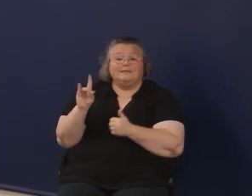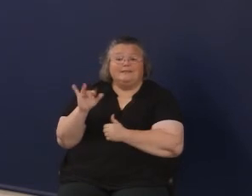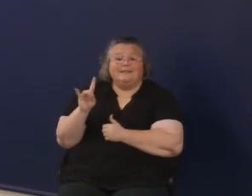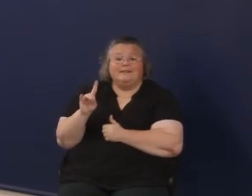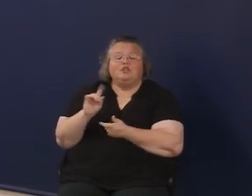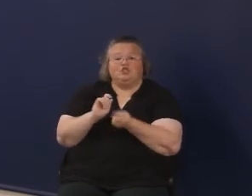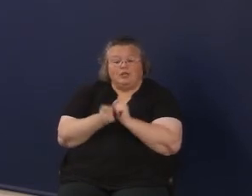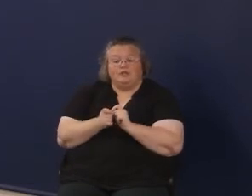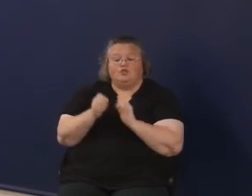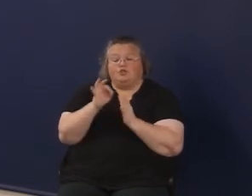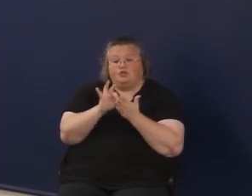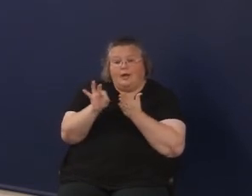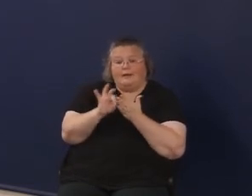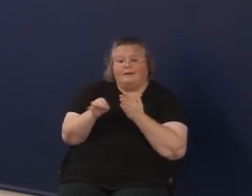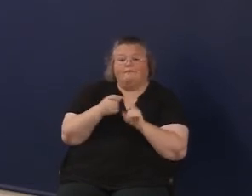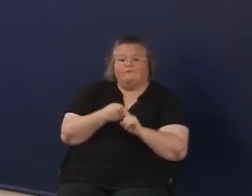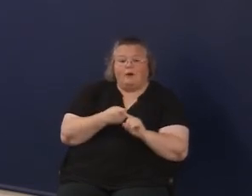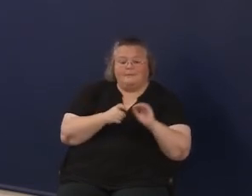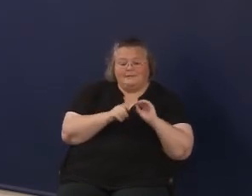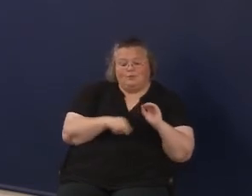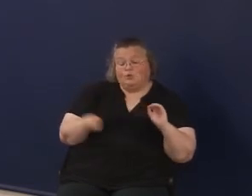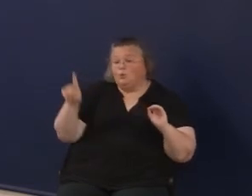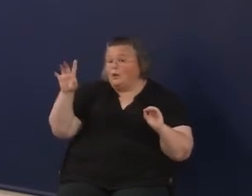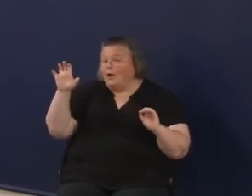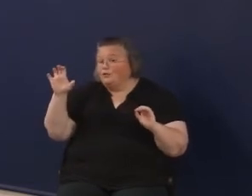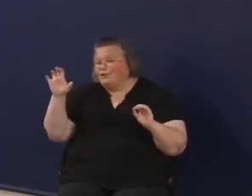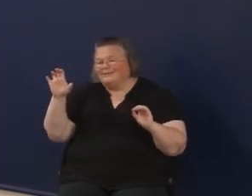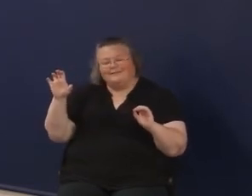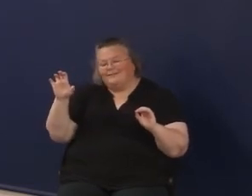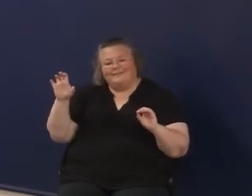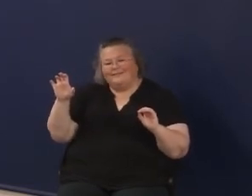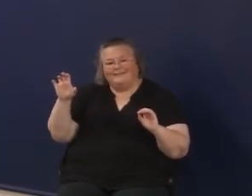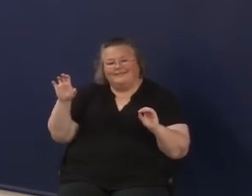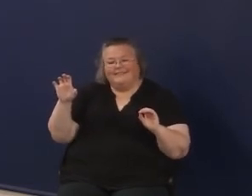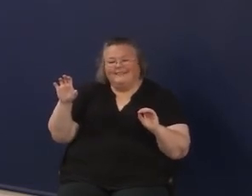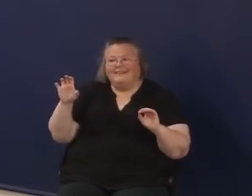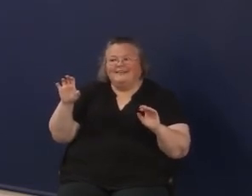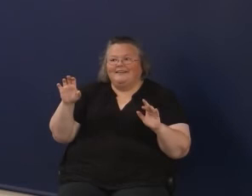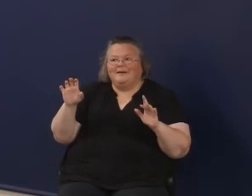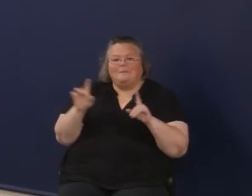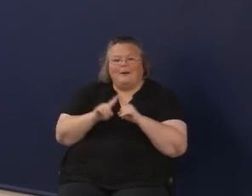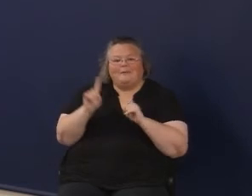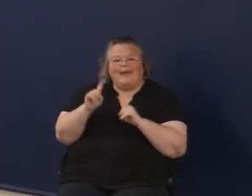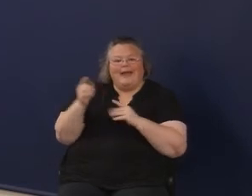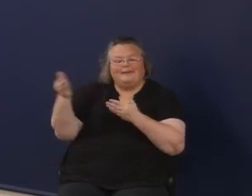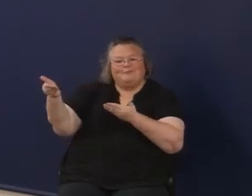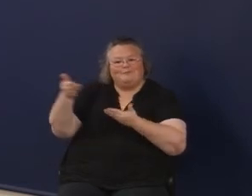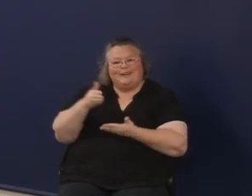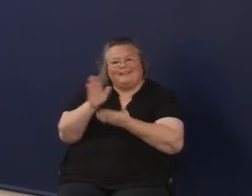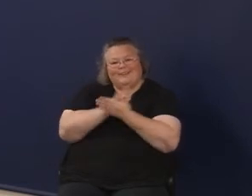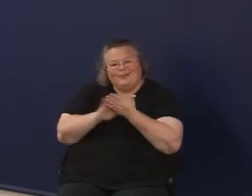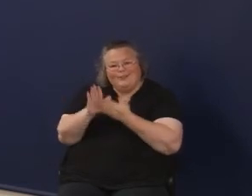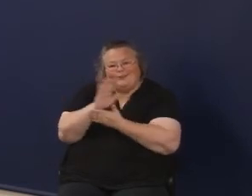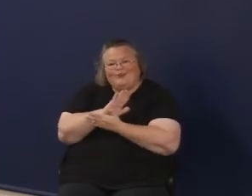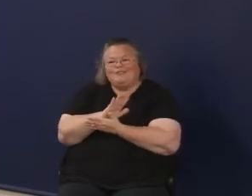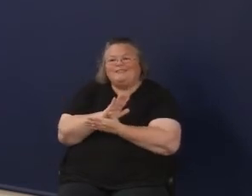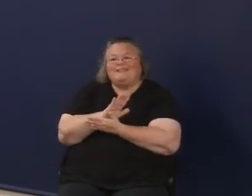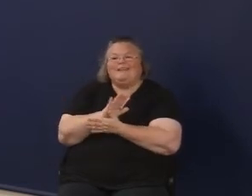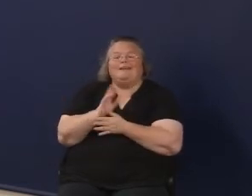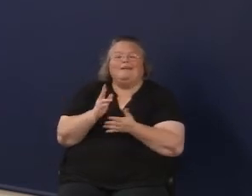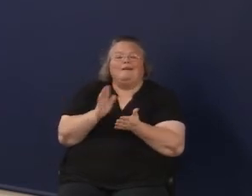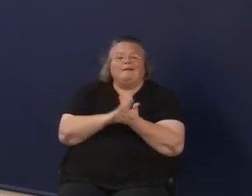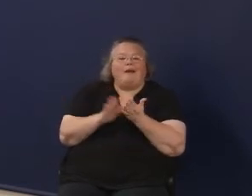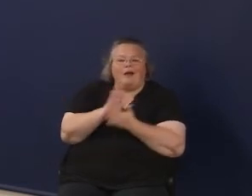grading scale from, you know, 0 to 100. But we had to bring in the university colleague, Jay